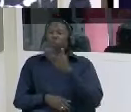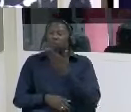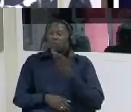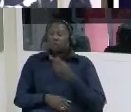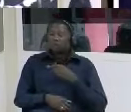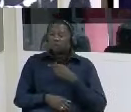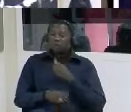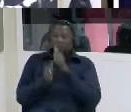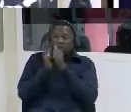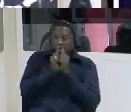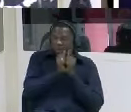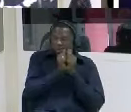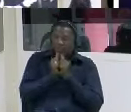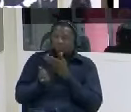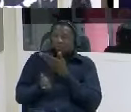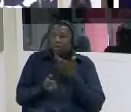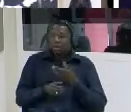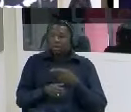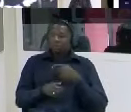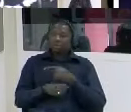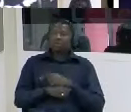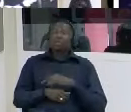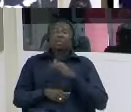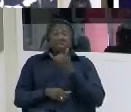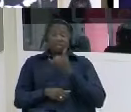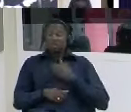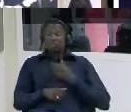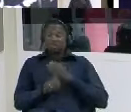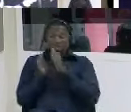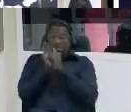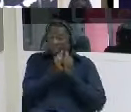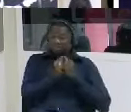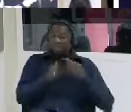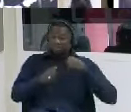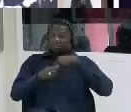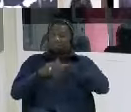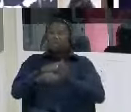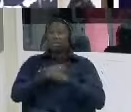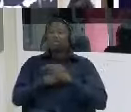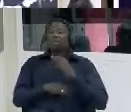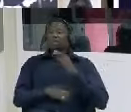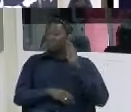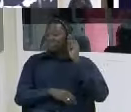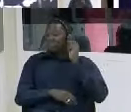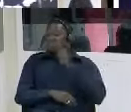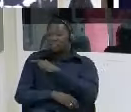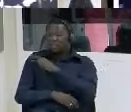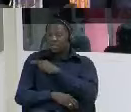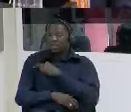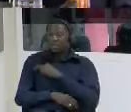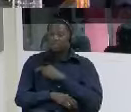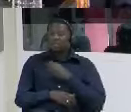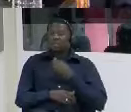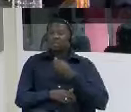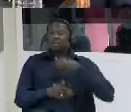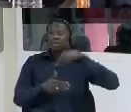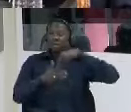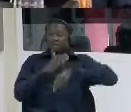sister-in-law compound my wife her sister i was hiding in their compound in yes